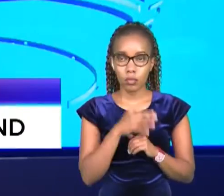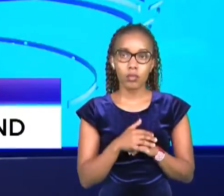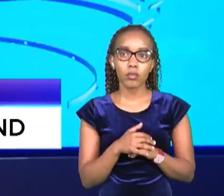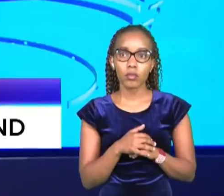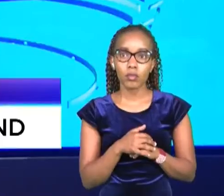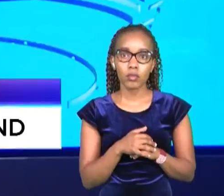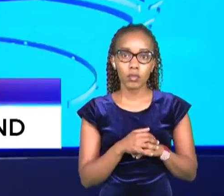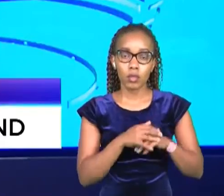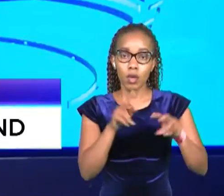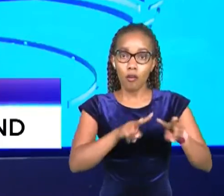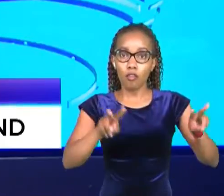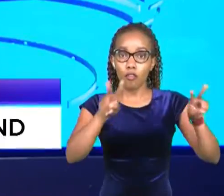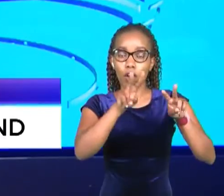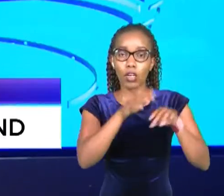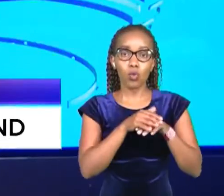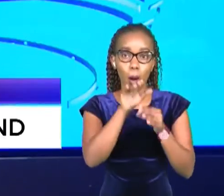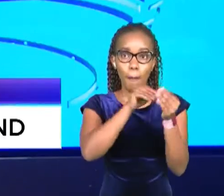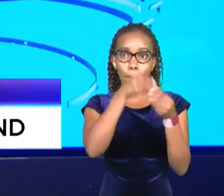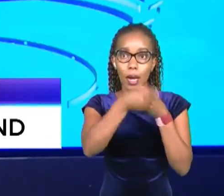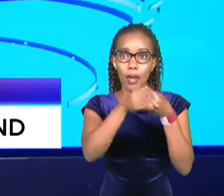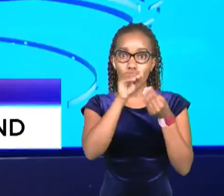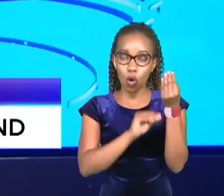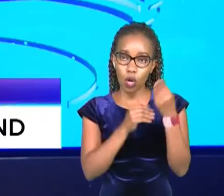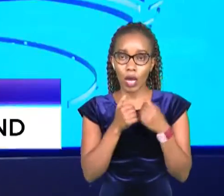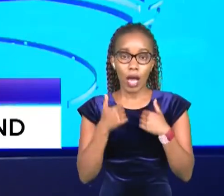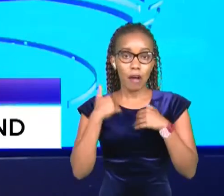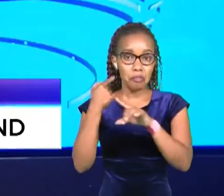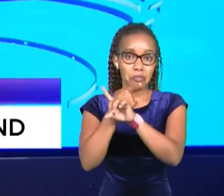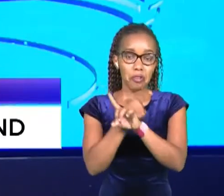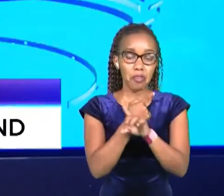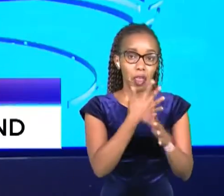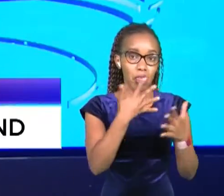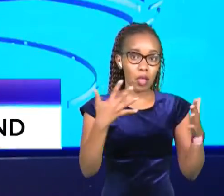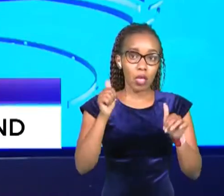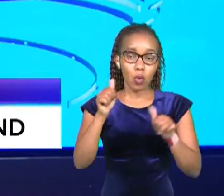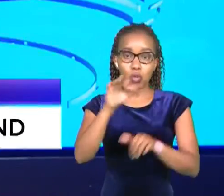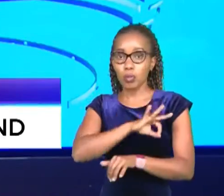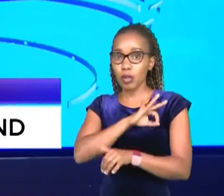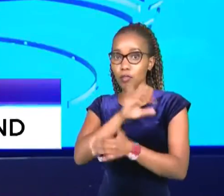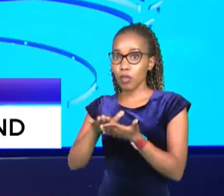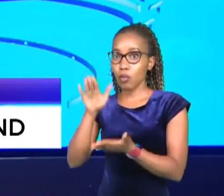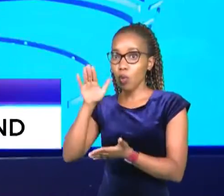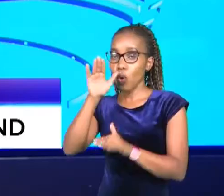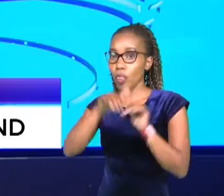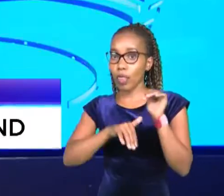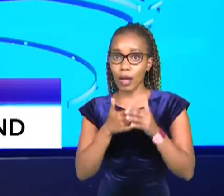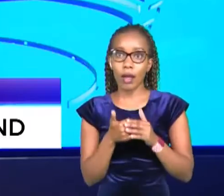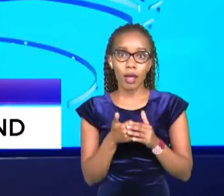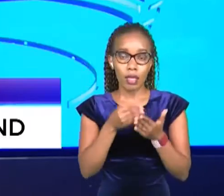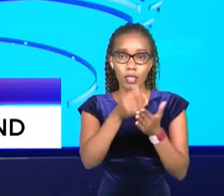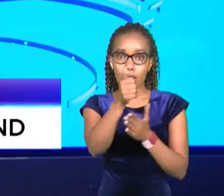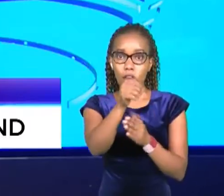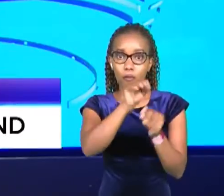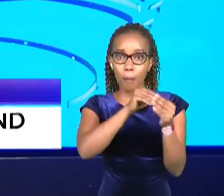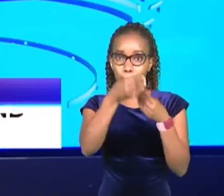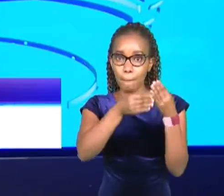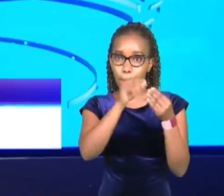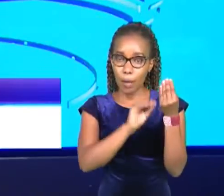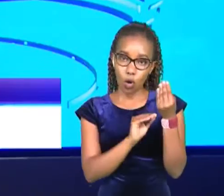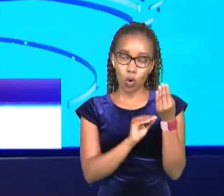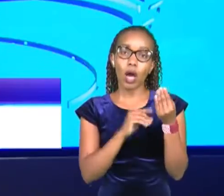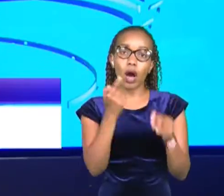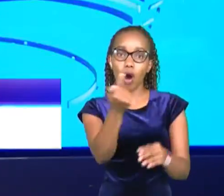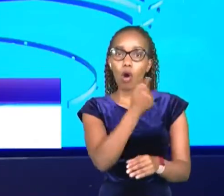value addition of bananas can produce various products which can earn more money than relying on selling of bananas for ripening